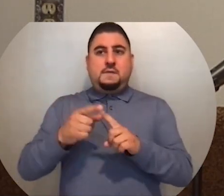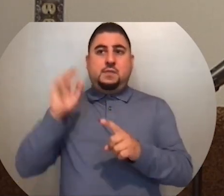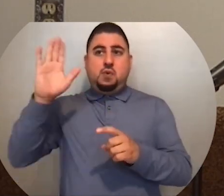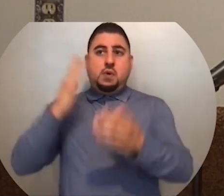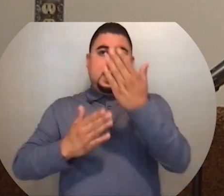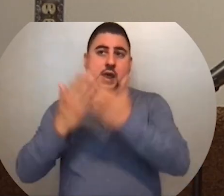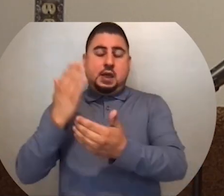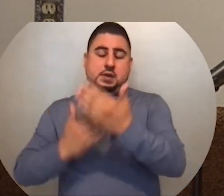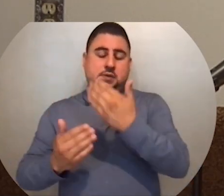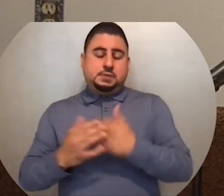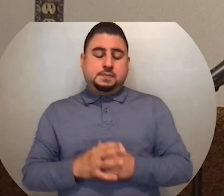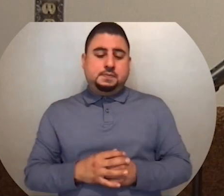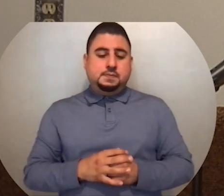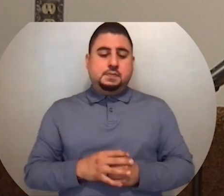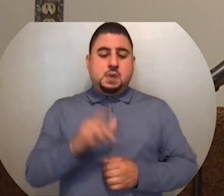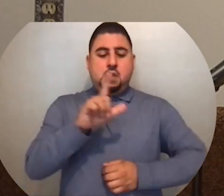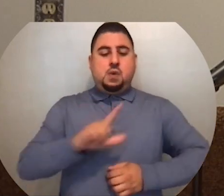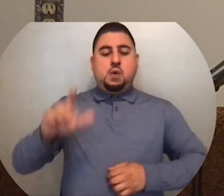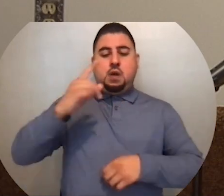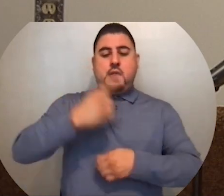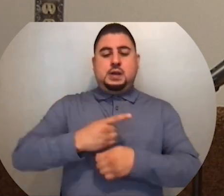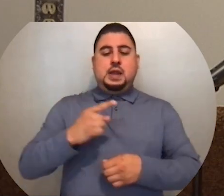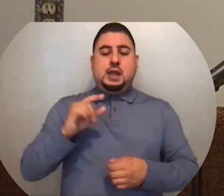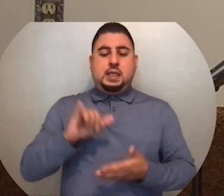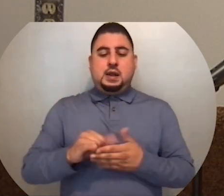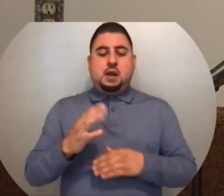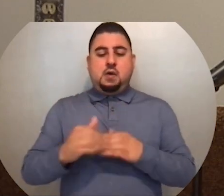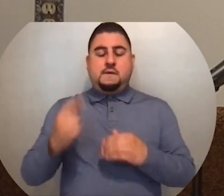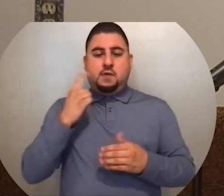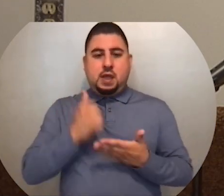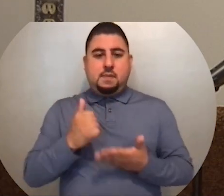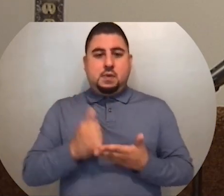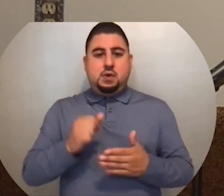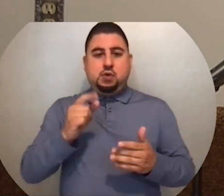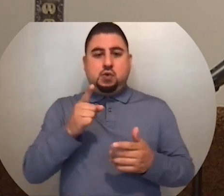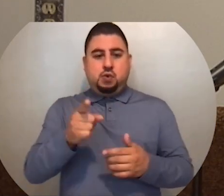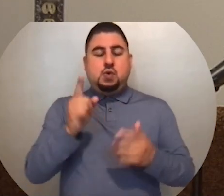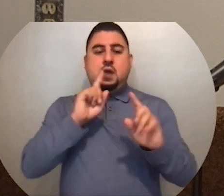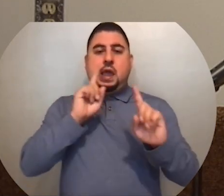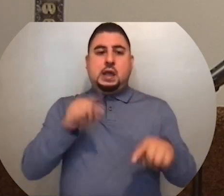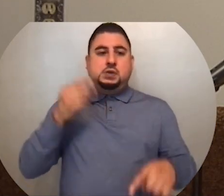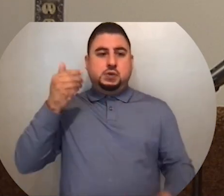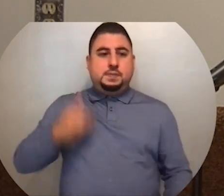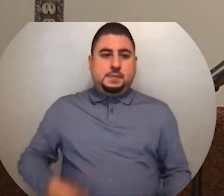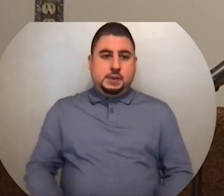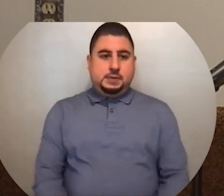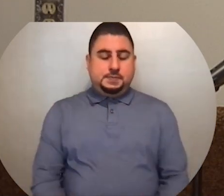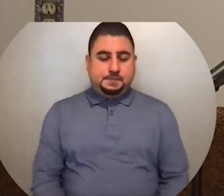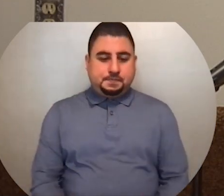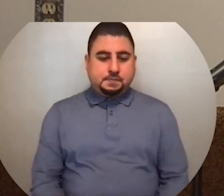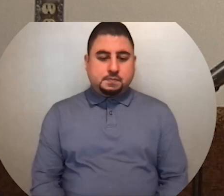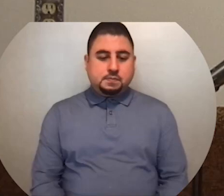hands. Lord, on the day I called for help, you answered me.